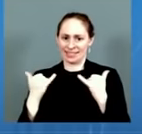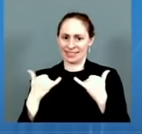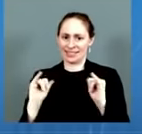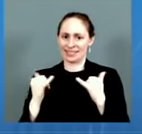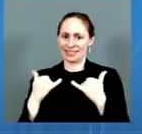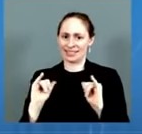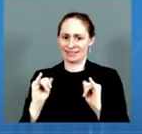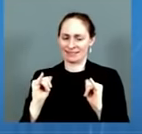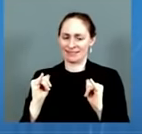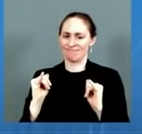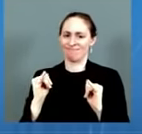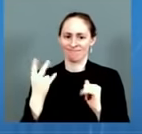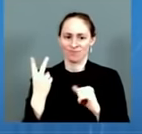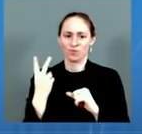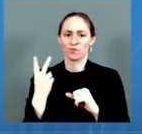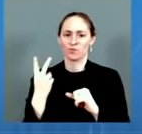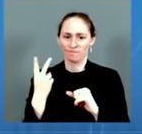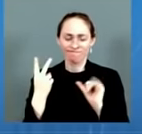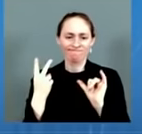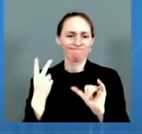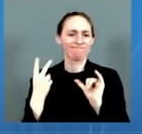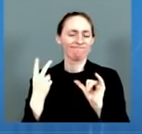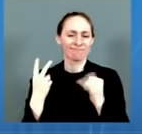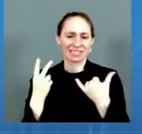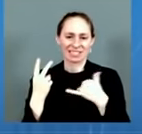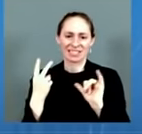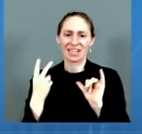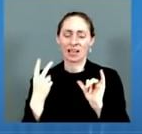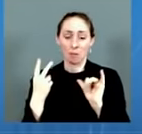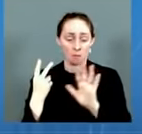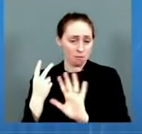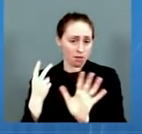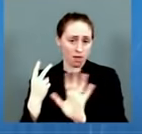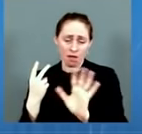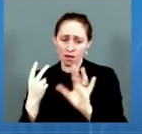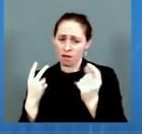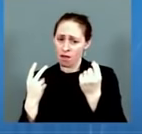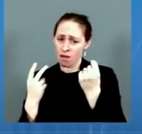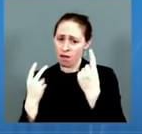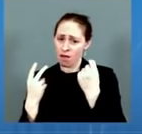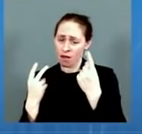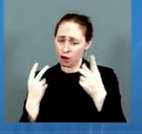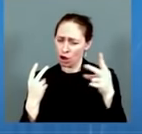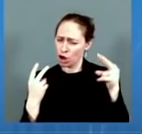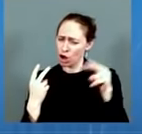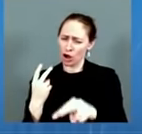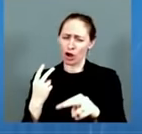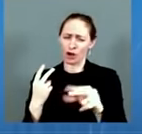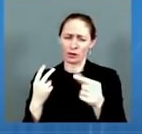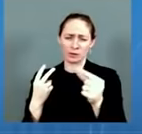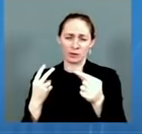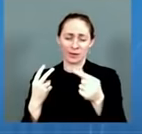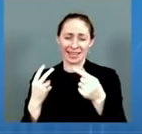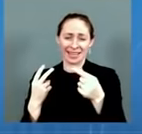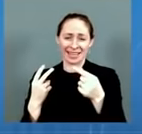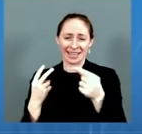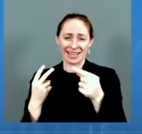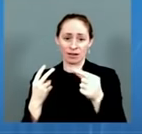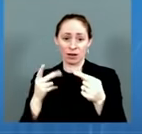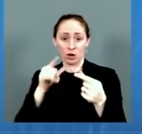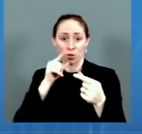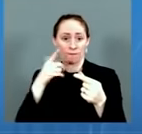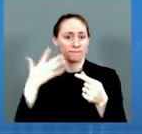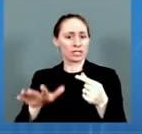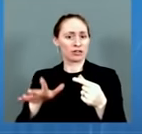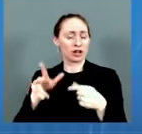have received a booster dose have a 10 times lower rate of getting SARS-CoV-2 in comparison to